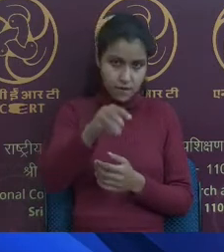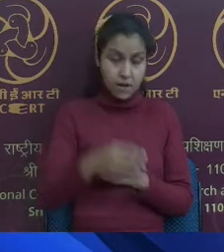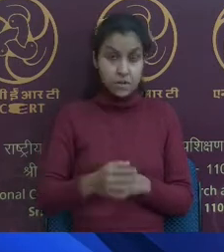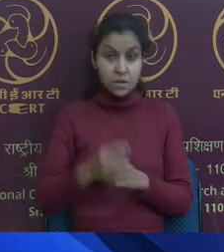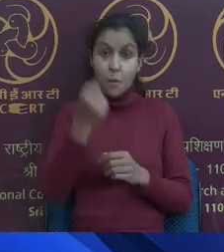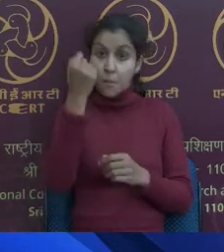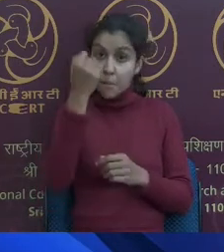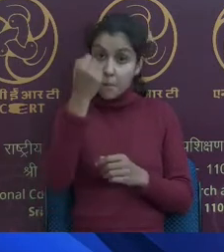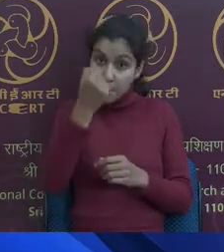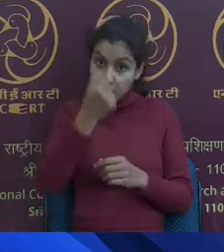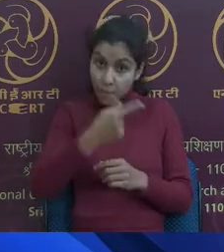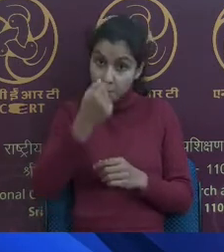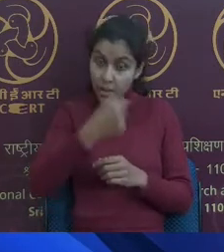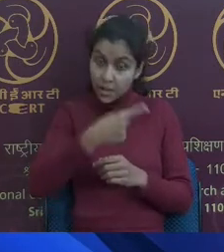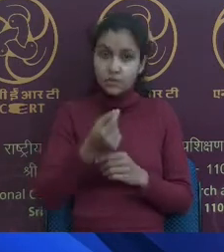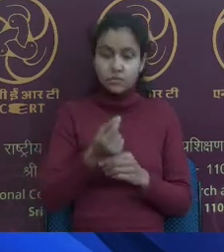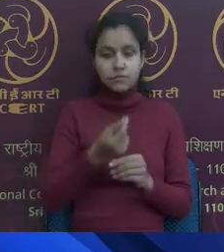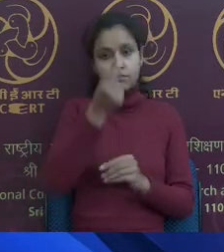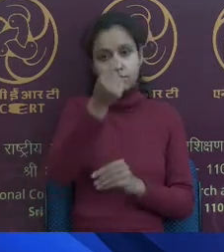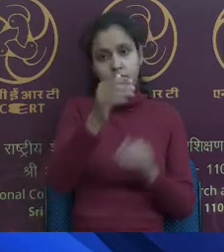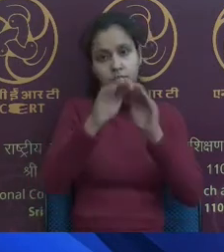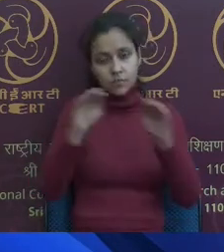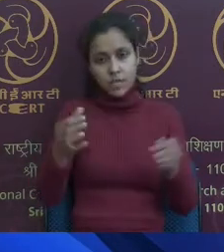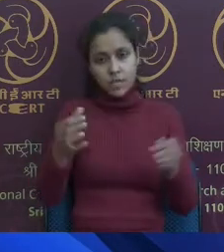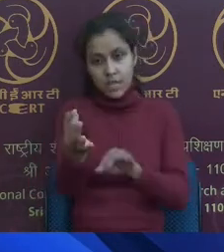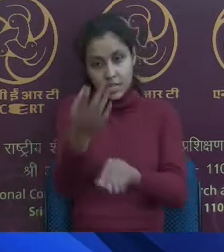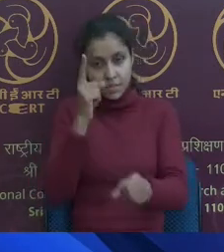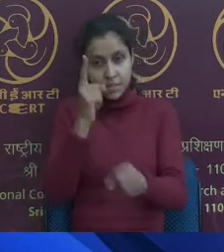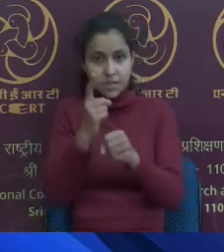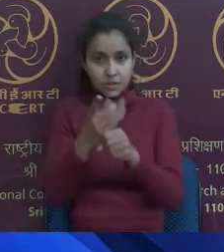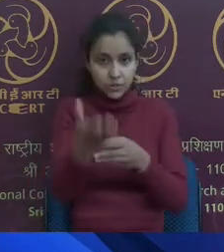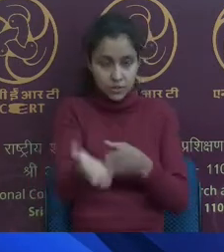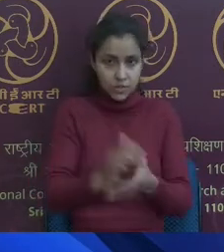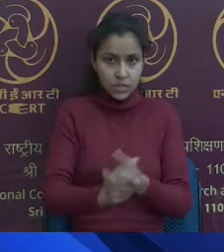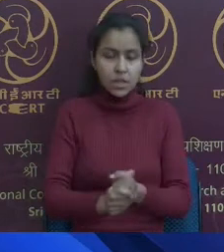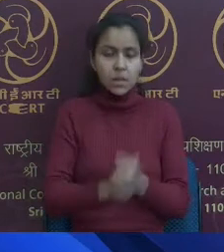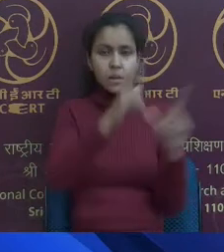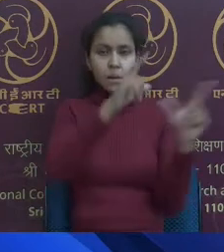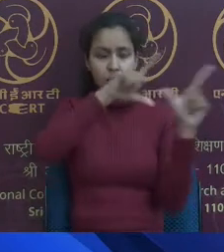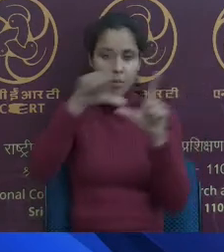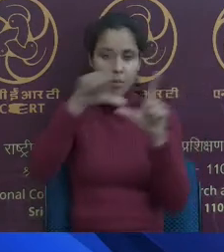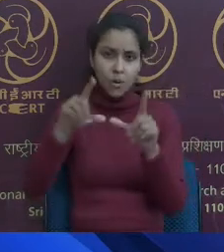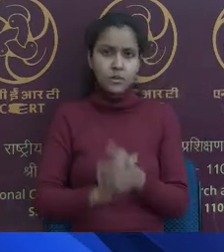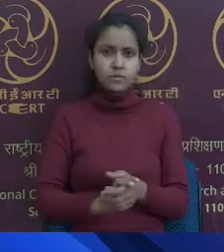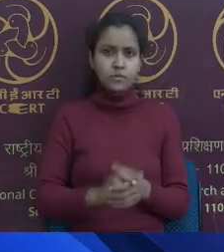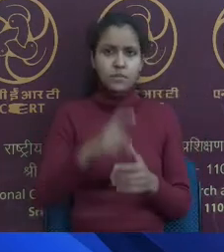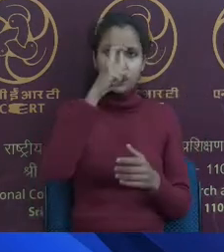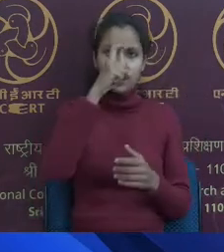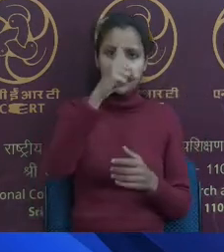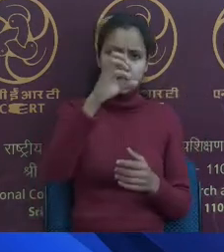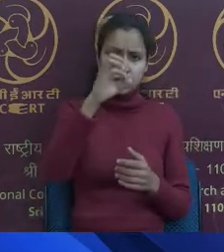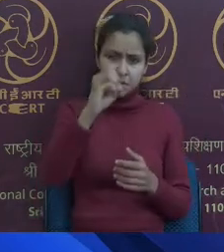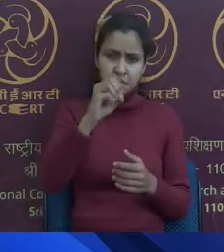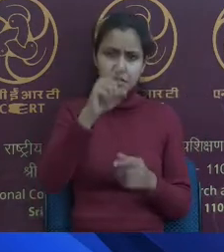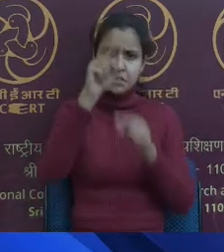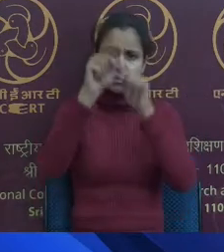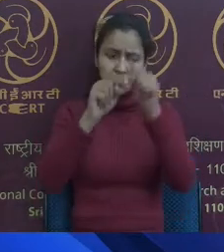of a special educator coming on board. And which is about 57% of the